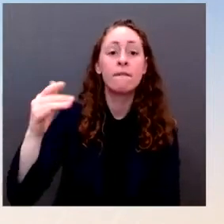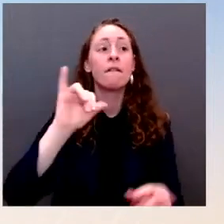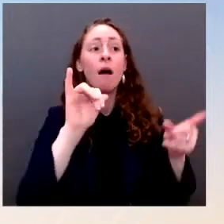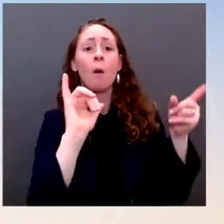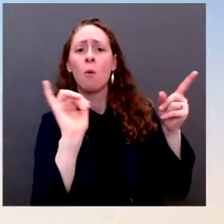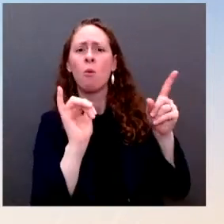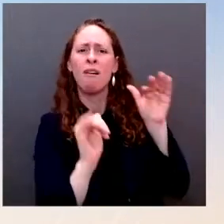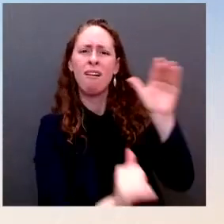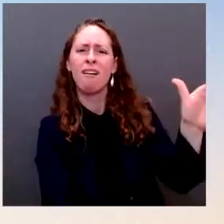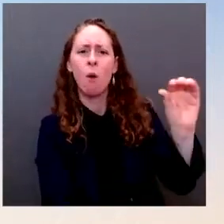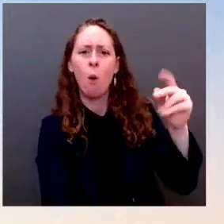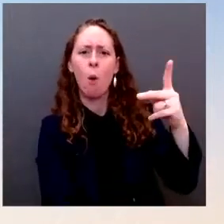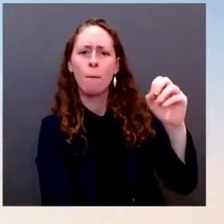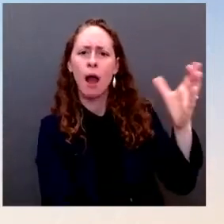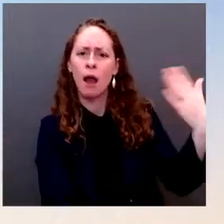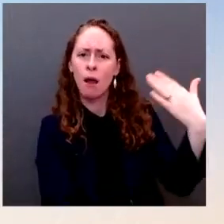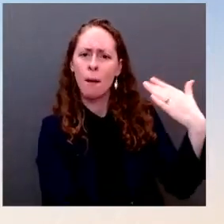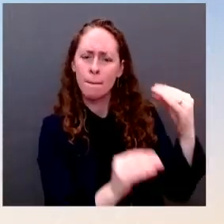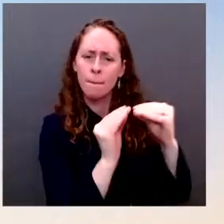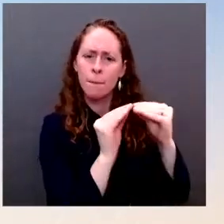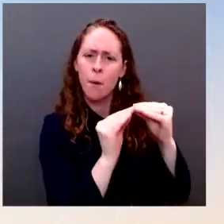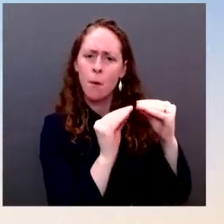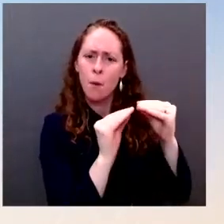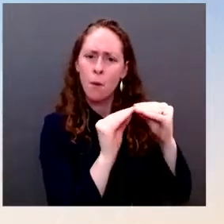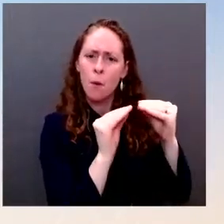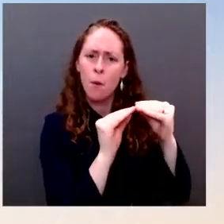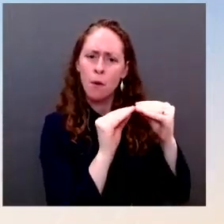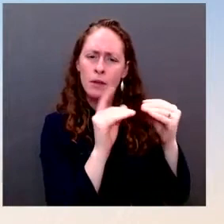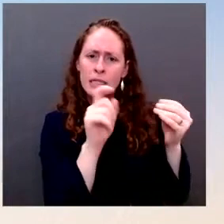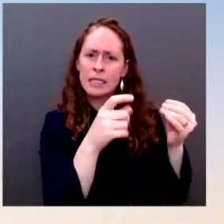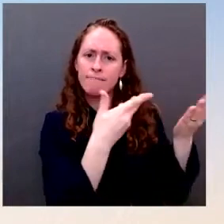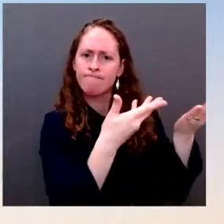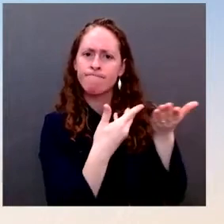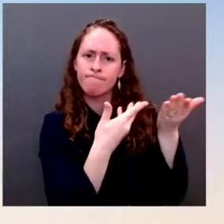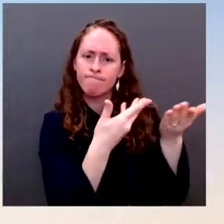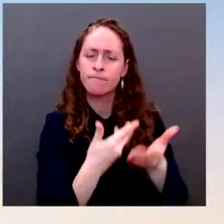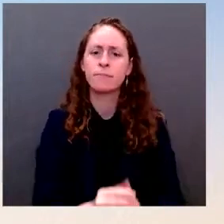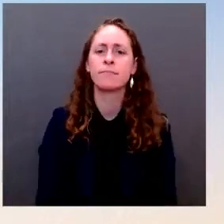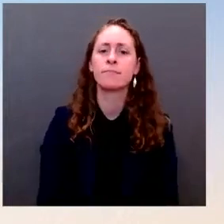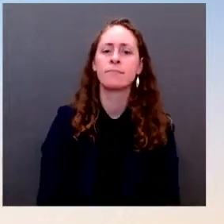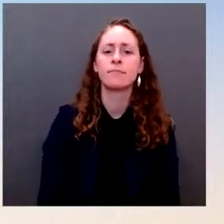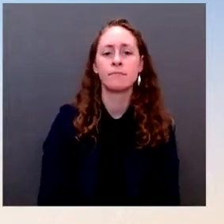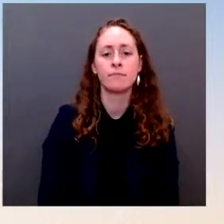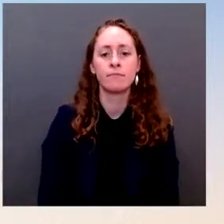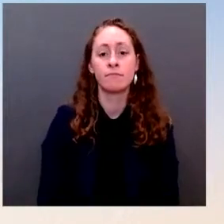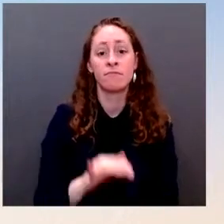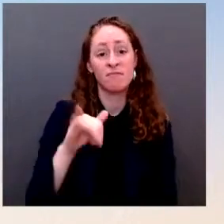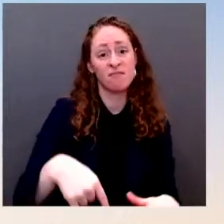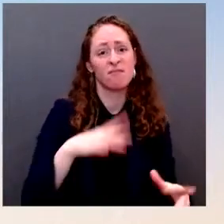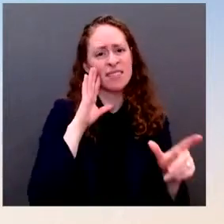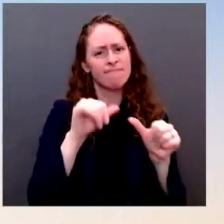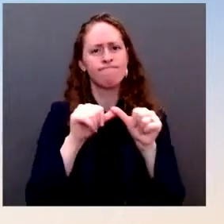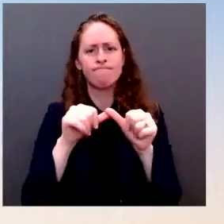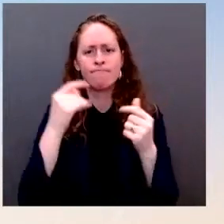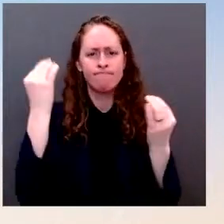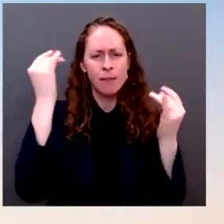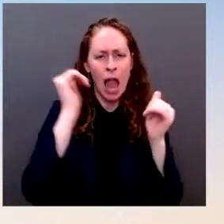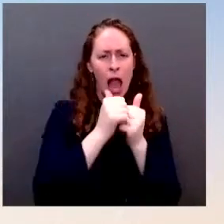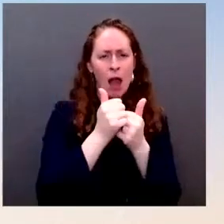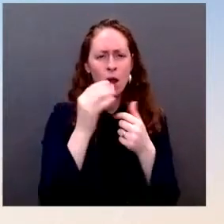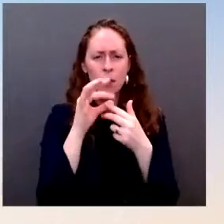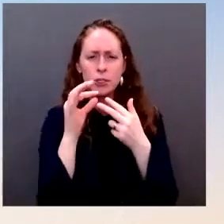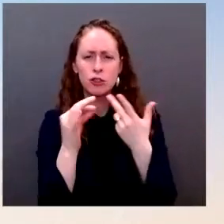on the market. And we'll continue to look at options that can be done to lower gas prices for the American people.